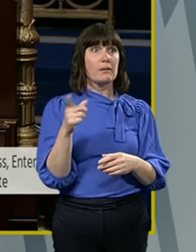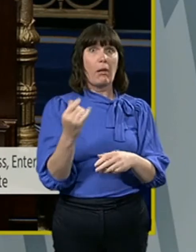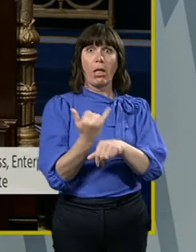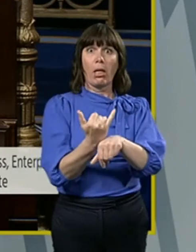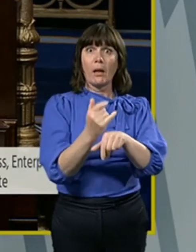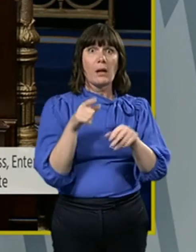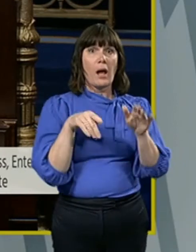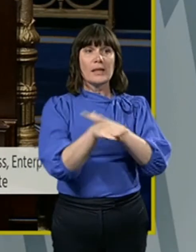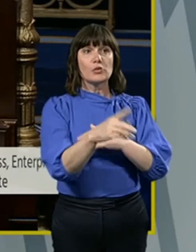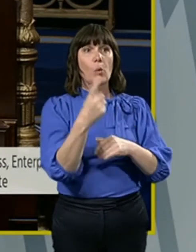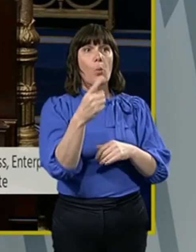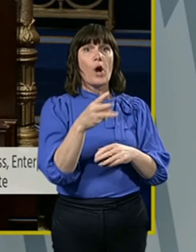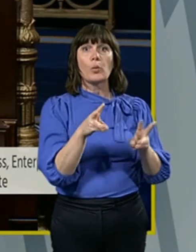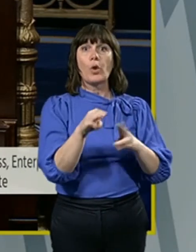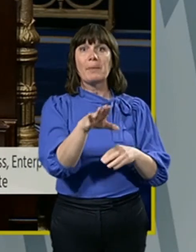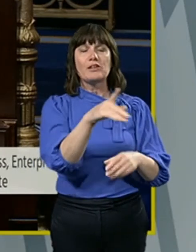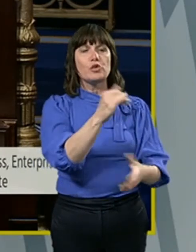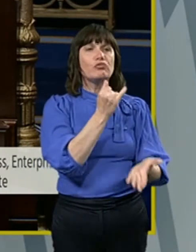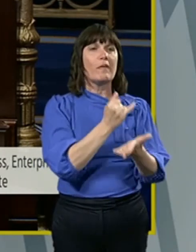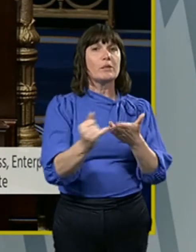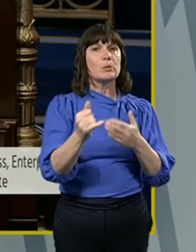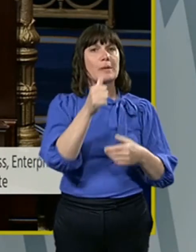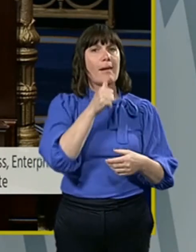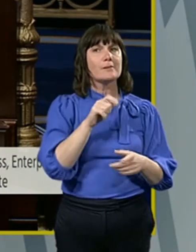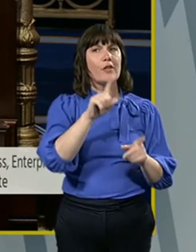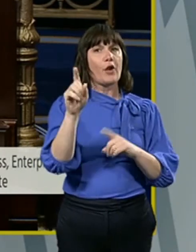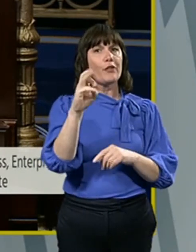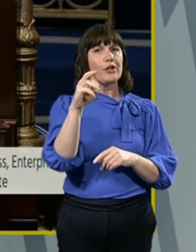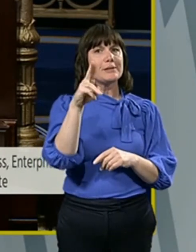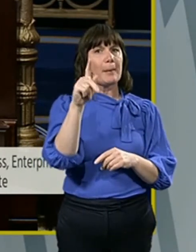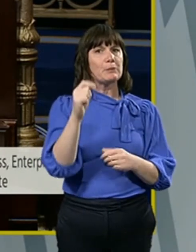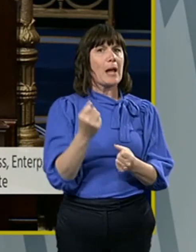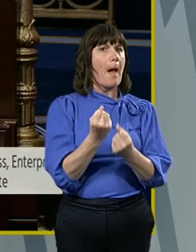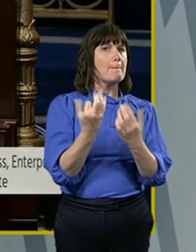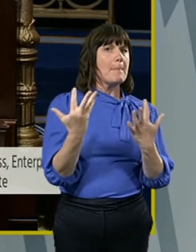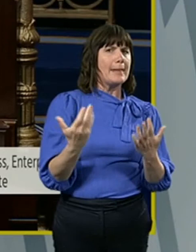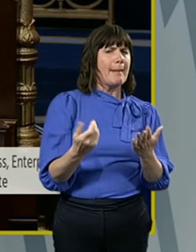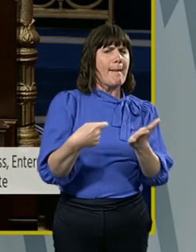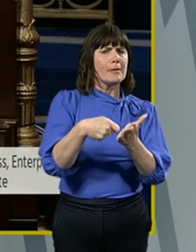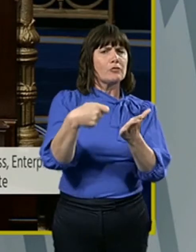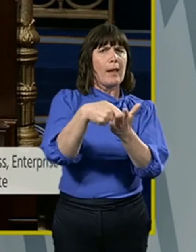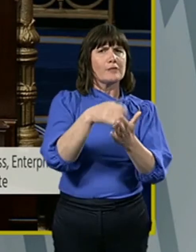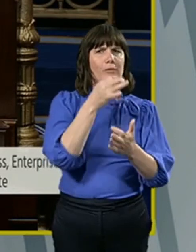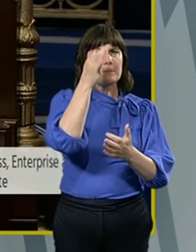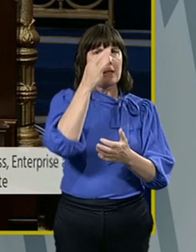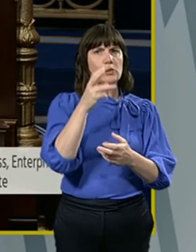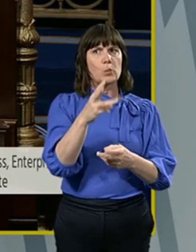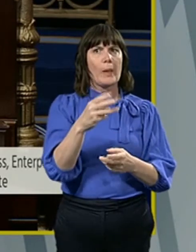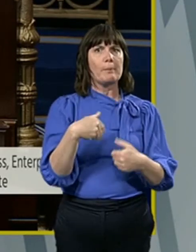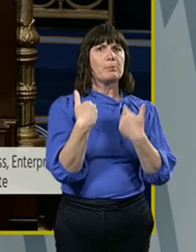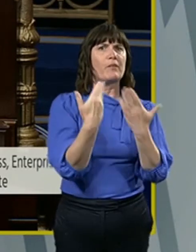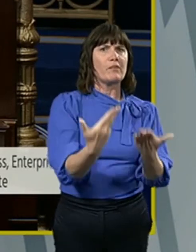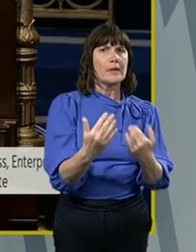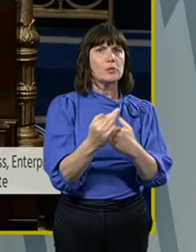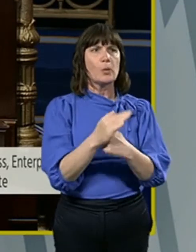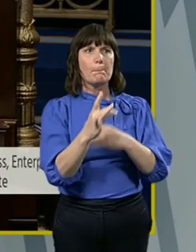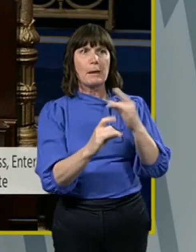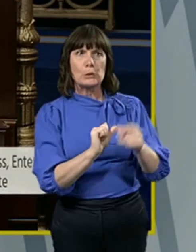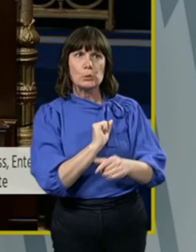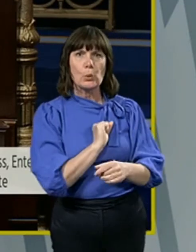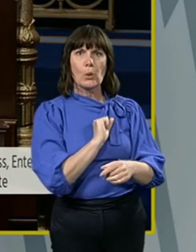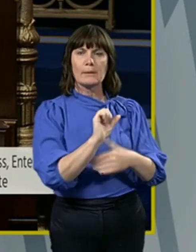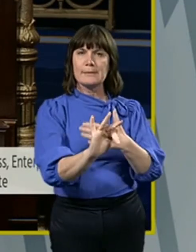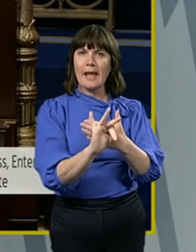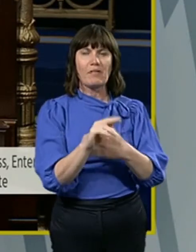You refuse to answer Deputy Murphy and other deputies how many extra inspectors would be provided. I do not believe you have the interests of